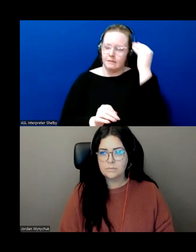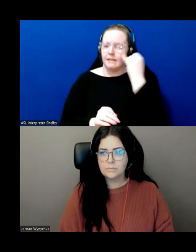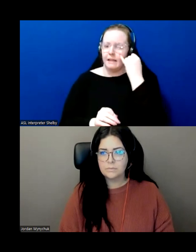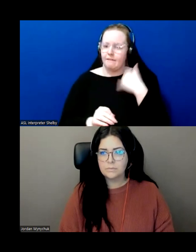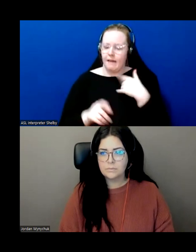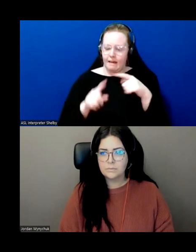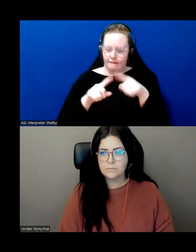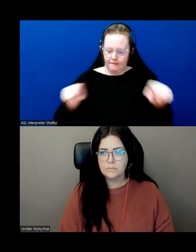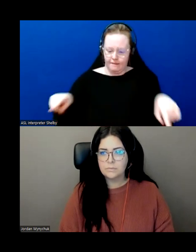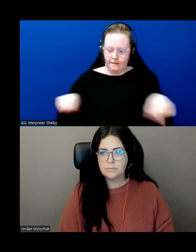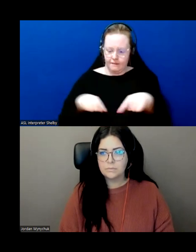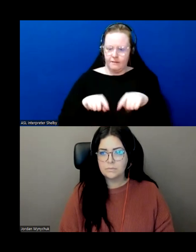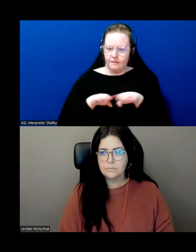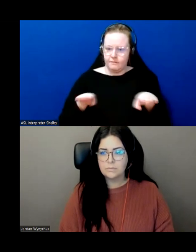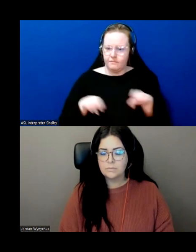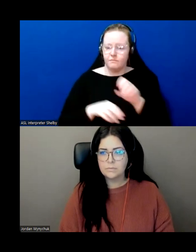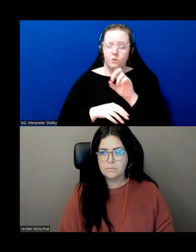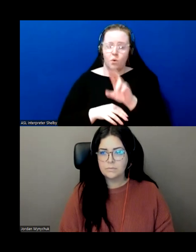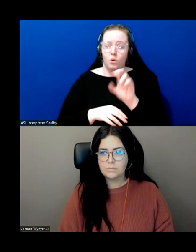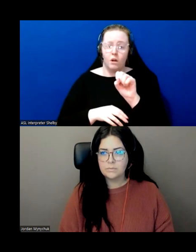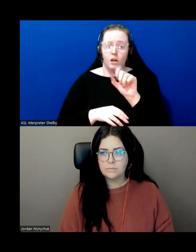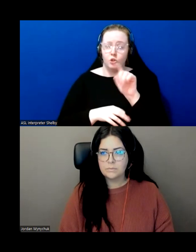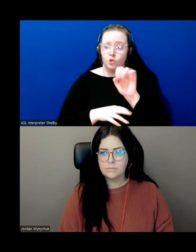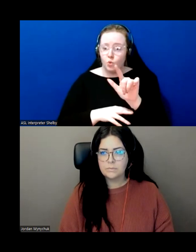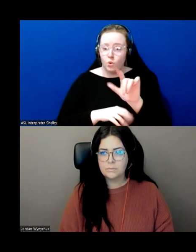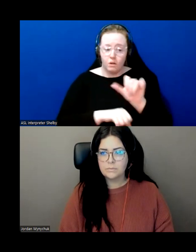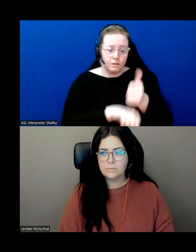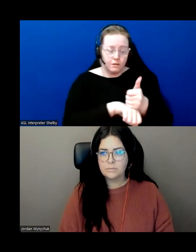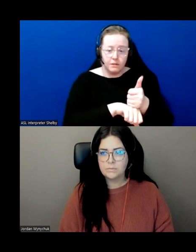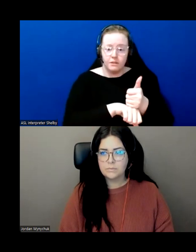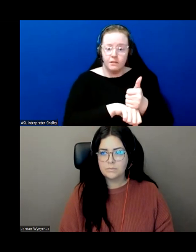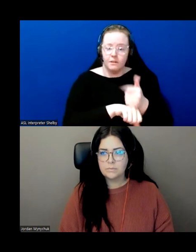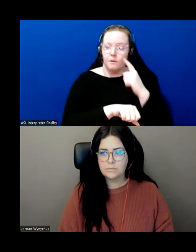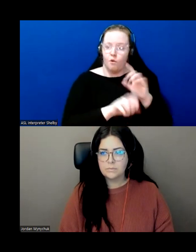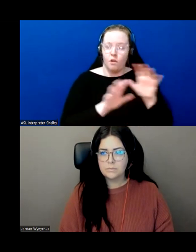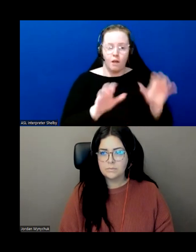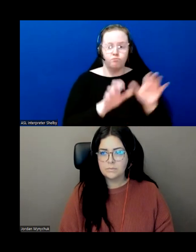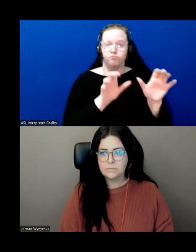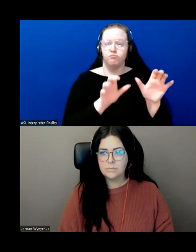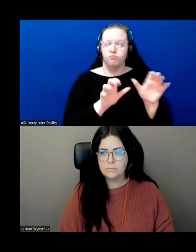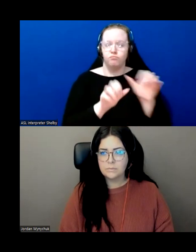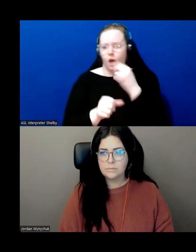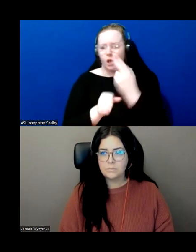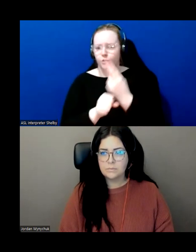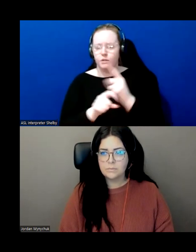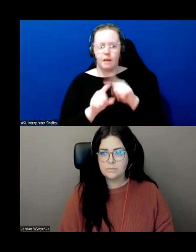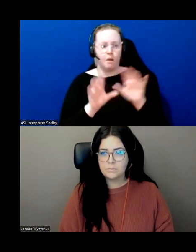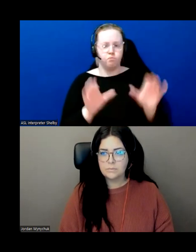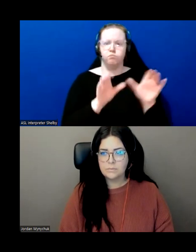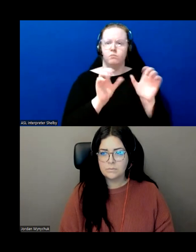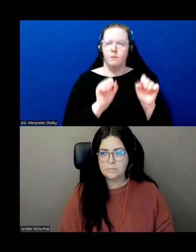footstools that are more decorative than uh than than functional uh you might want to get them out of the way um